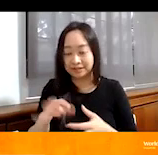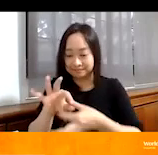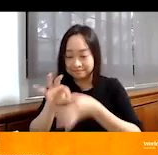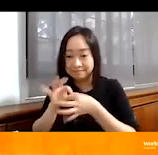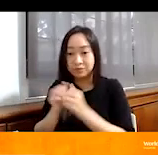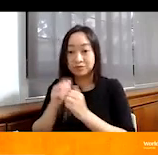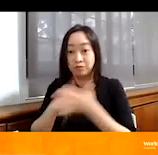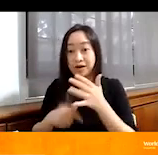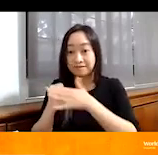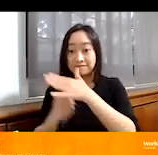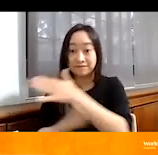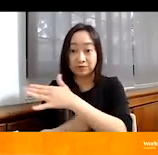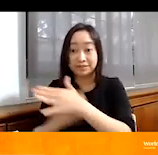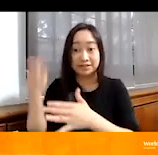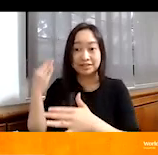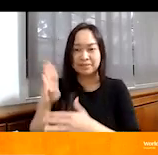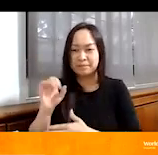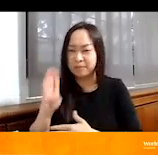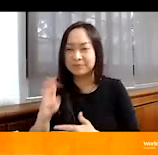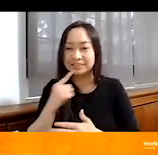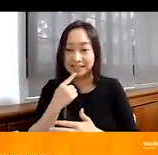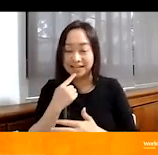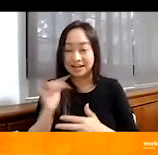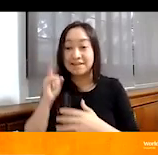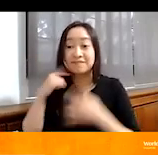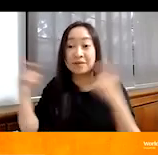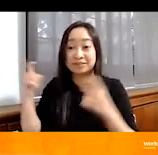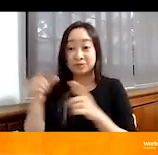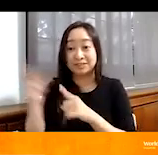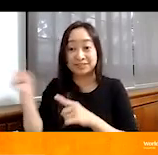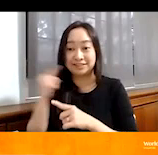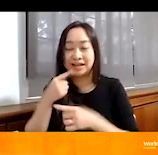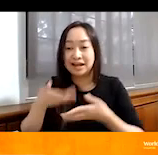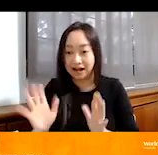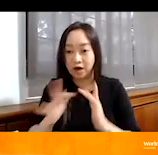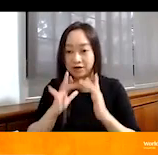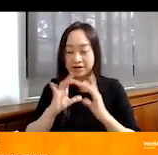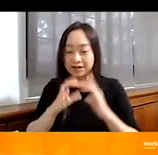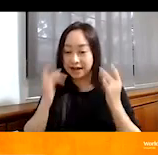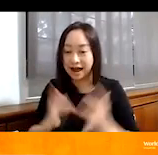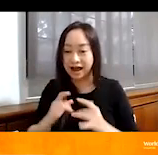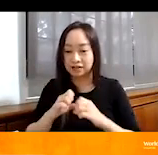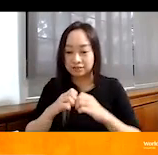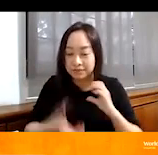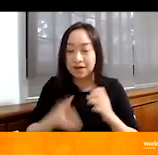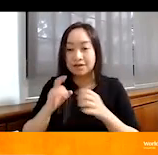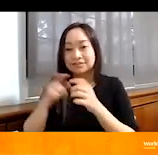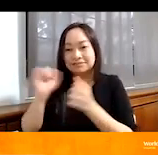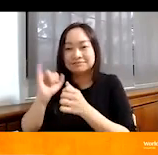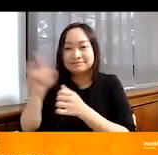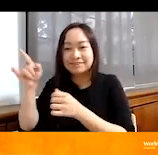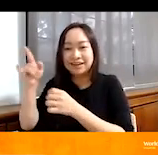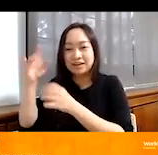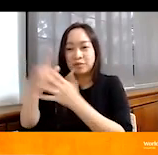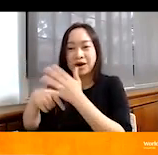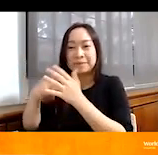our founder, Bob Pierce, has been saying, you know, his famous words, right? To allow our hearts to be broken for what breaks God's. So, you